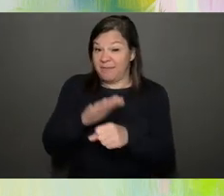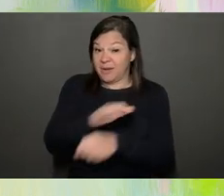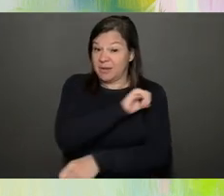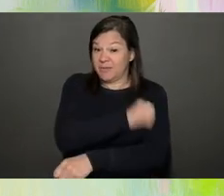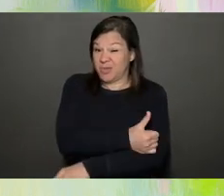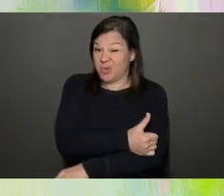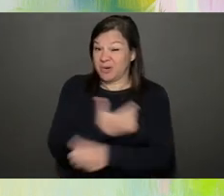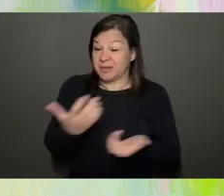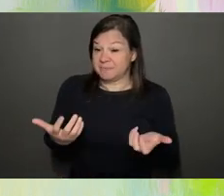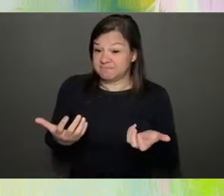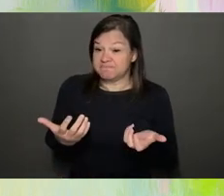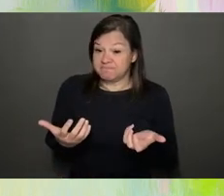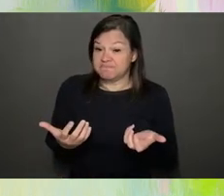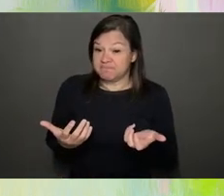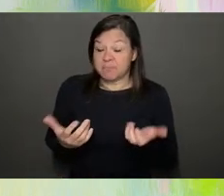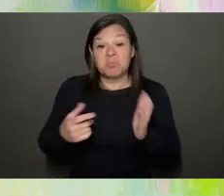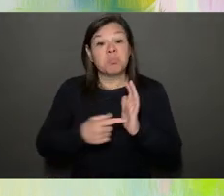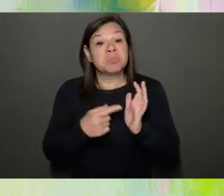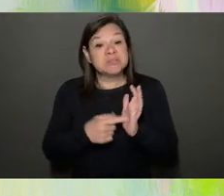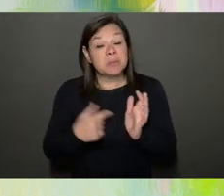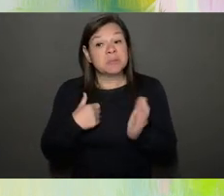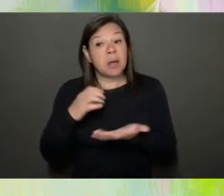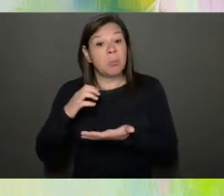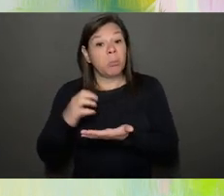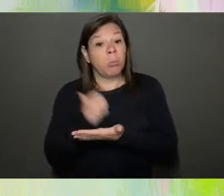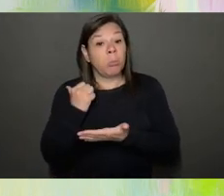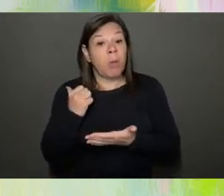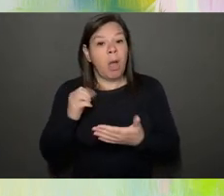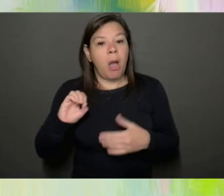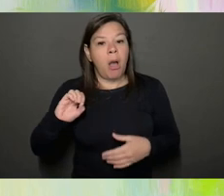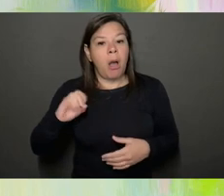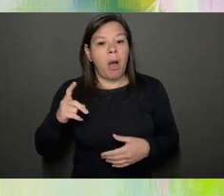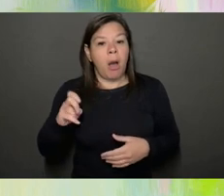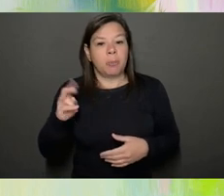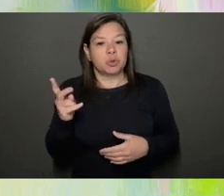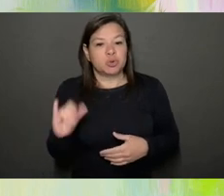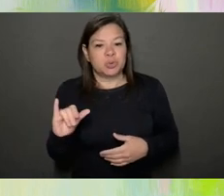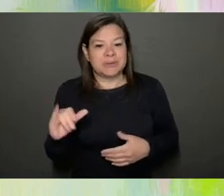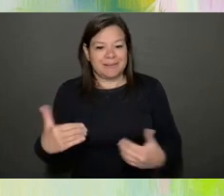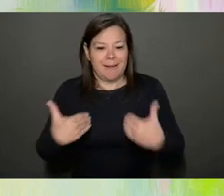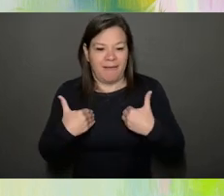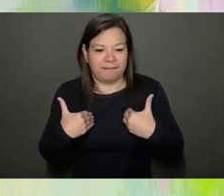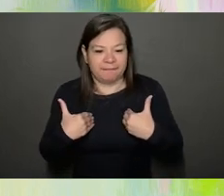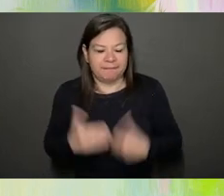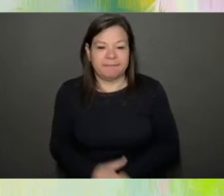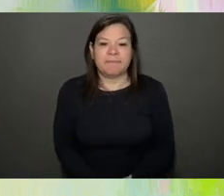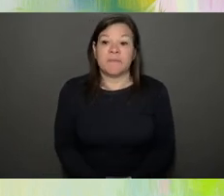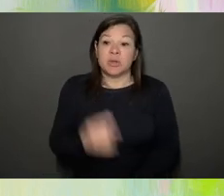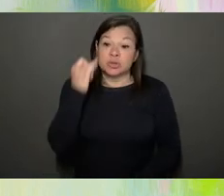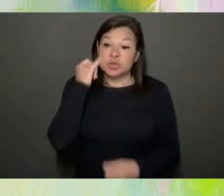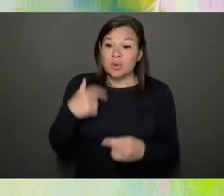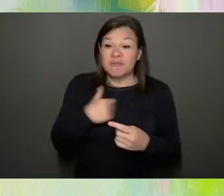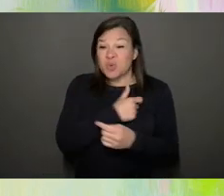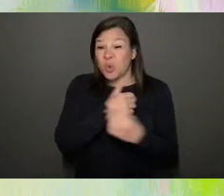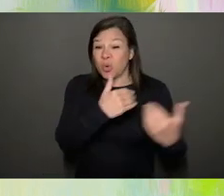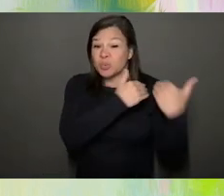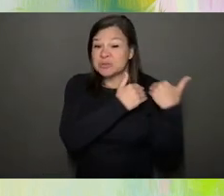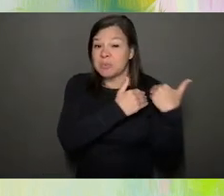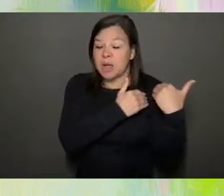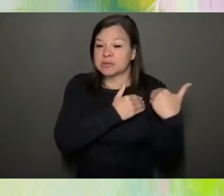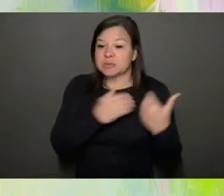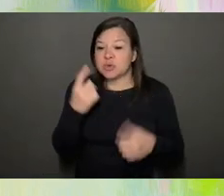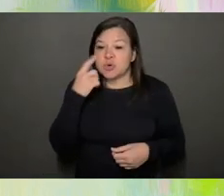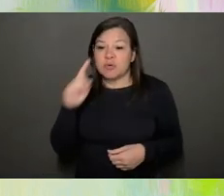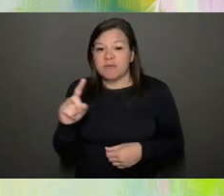sometimes we have some opportunity. So if you're responsible for X part of care, maybe you're the person that, you know,